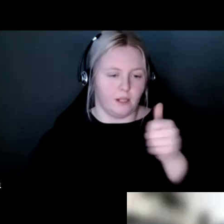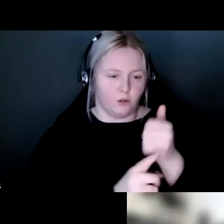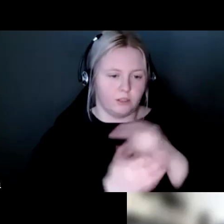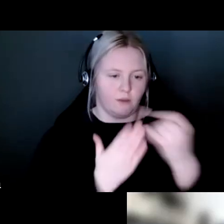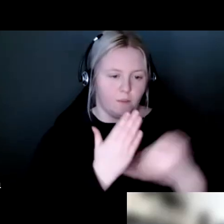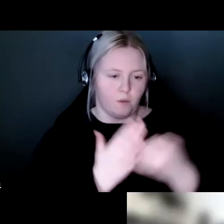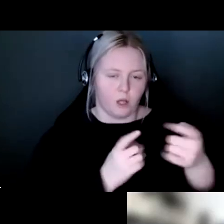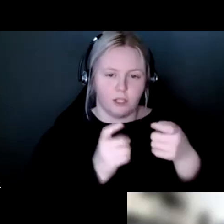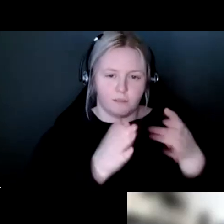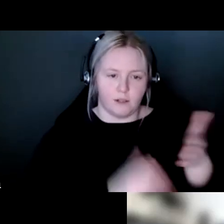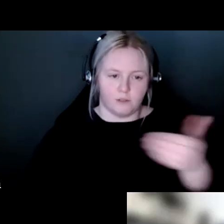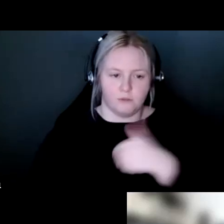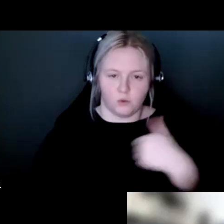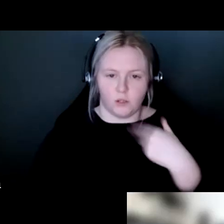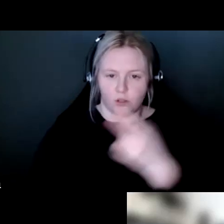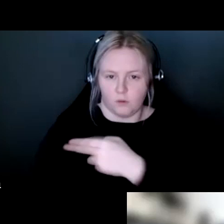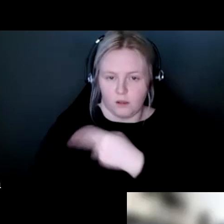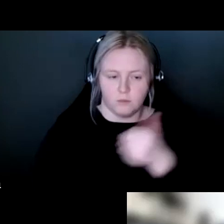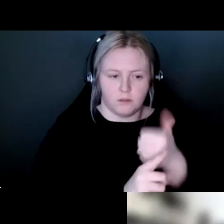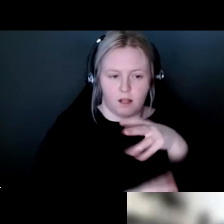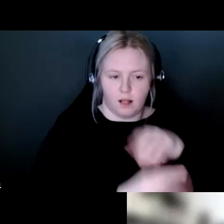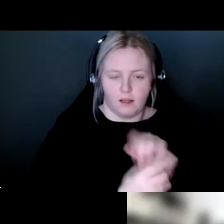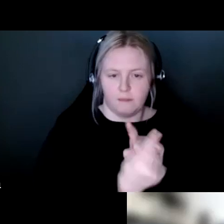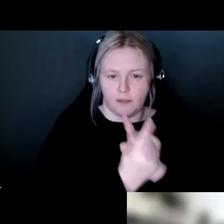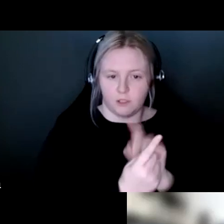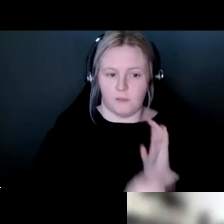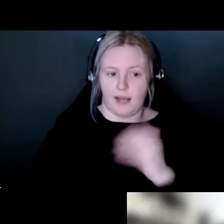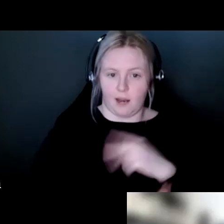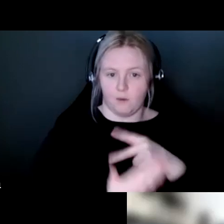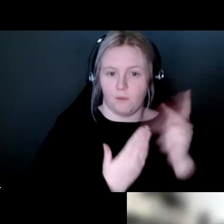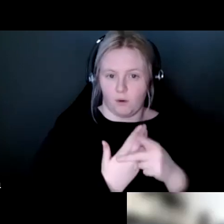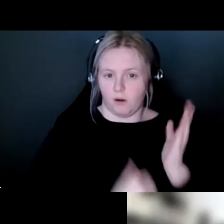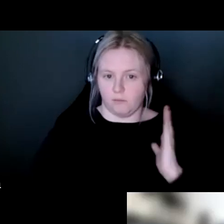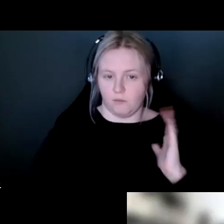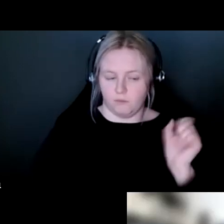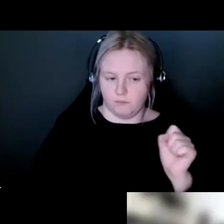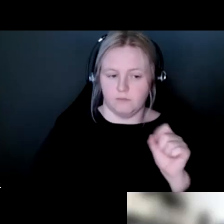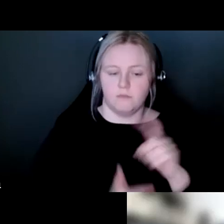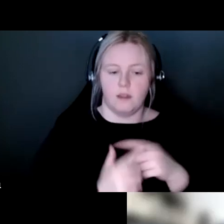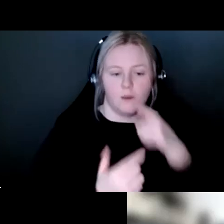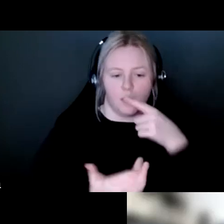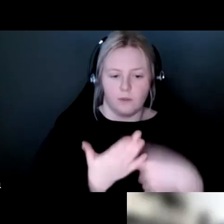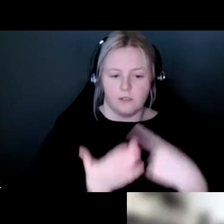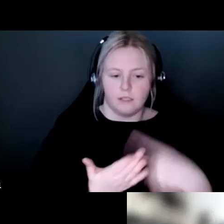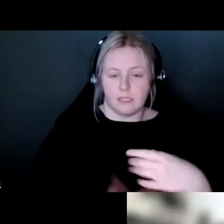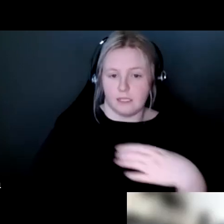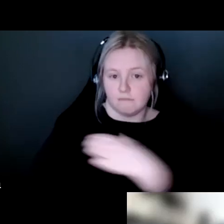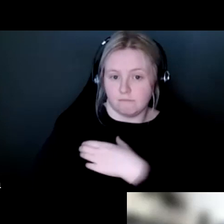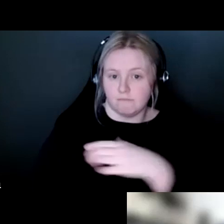and has participated as a mentee in our mentorship program. And we are going to talk about the power of mentorship.